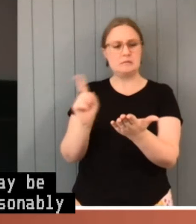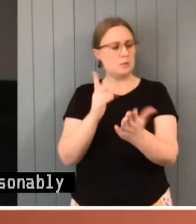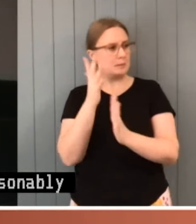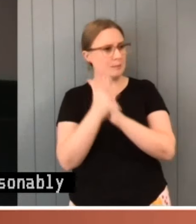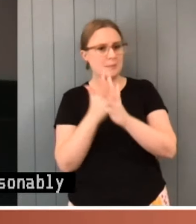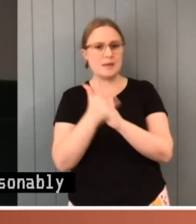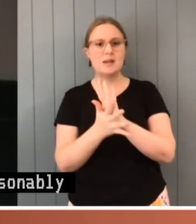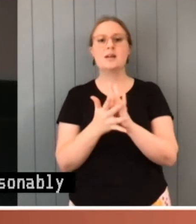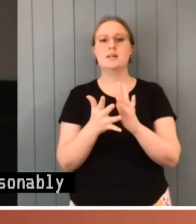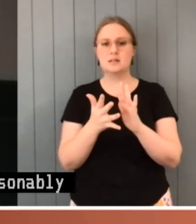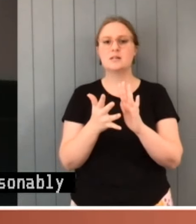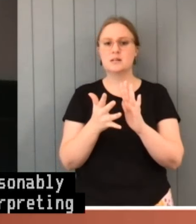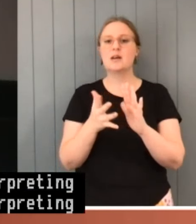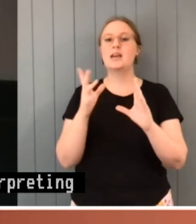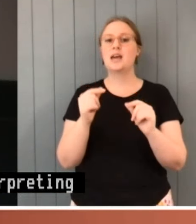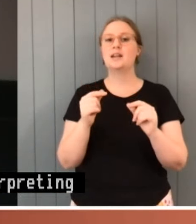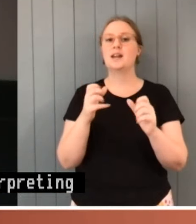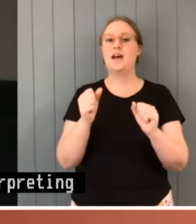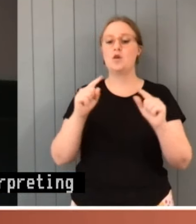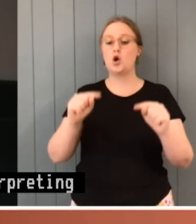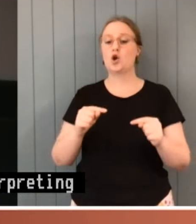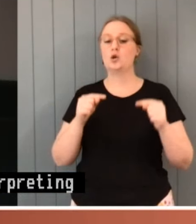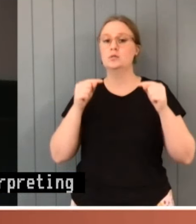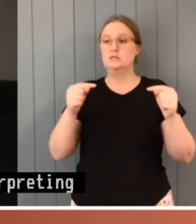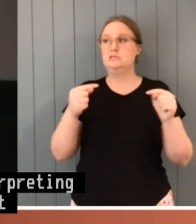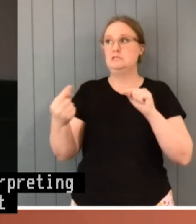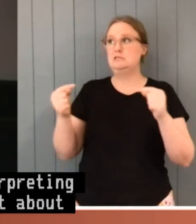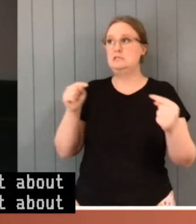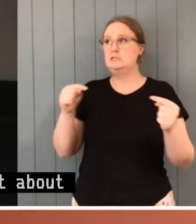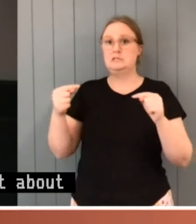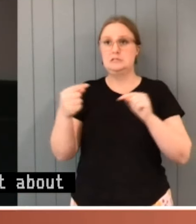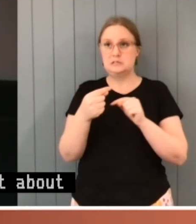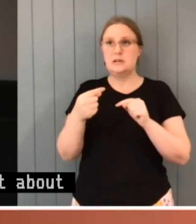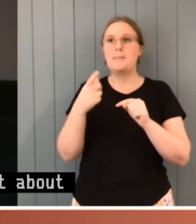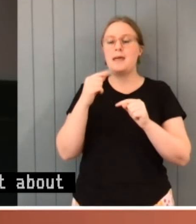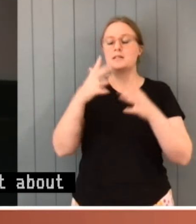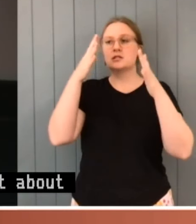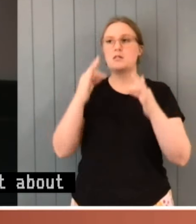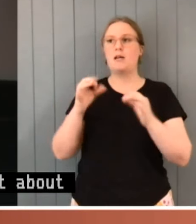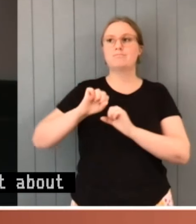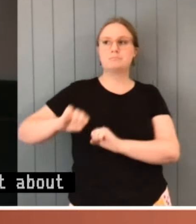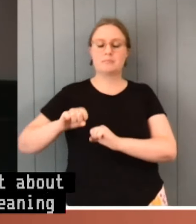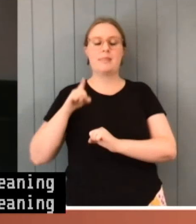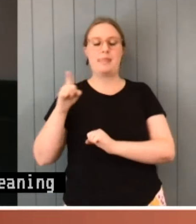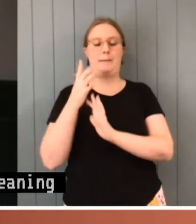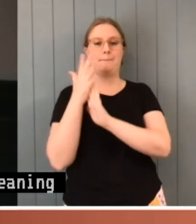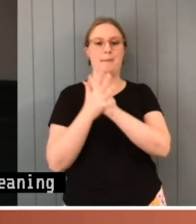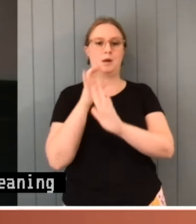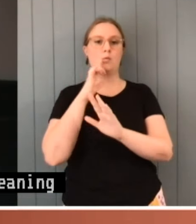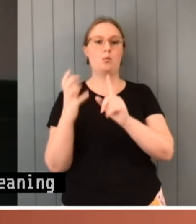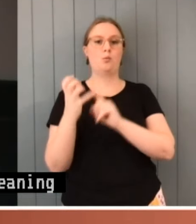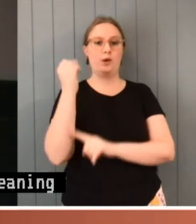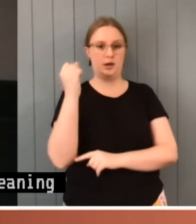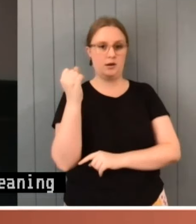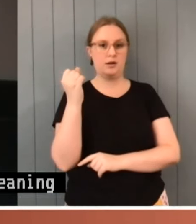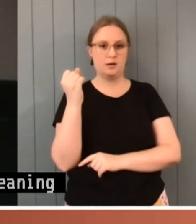a contest about it, they will choose one meaning over others. And in such a case, they have what I would call